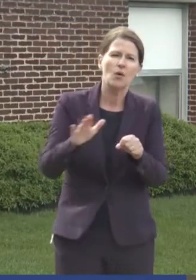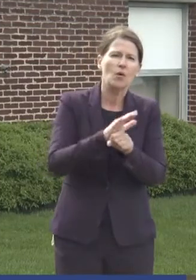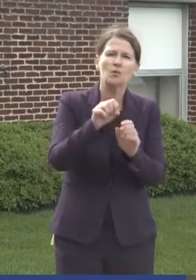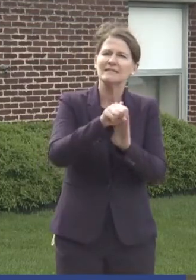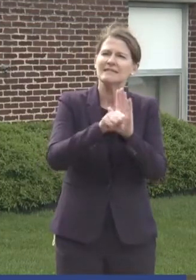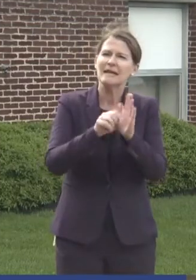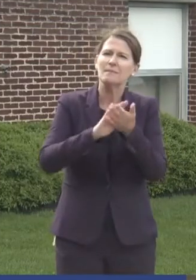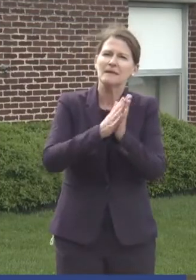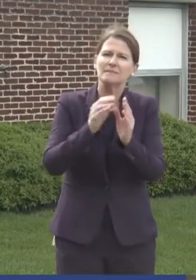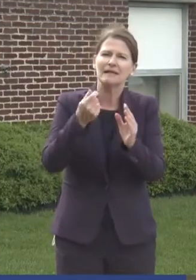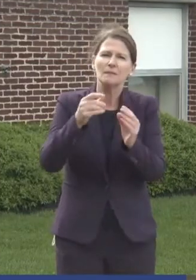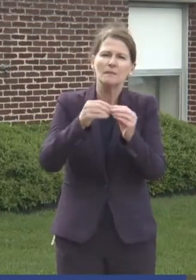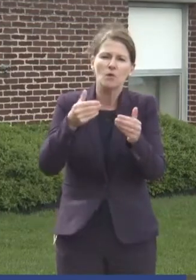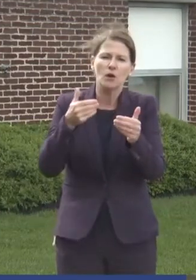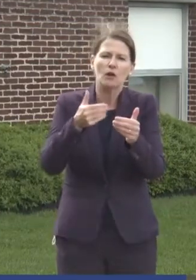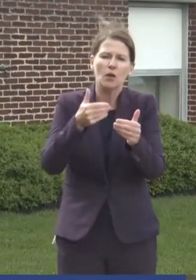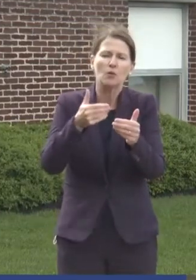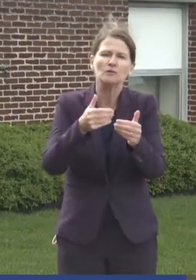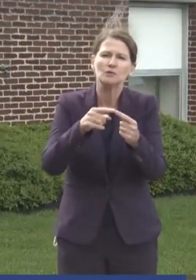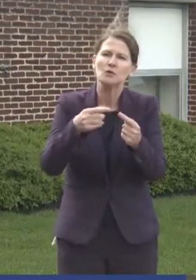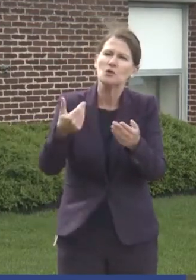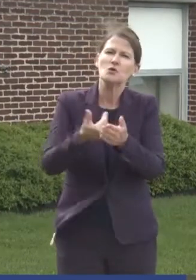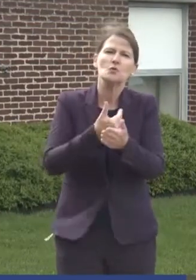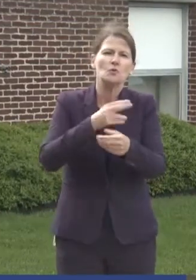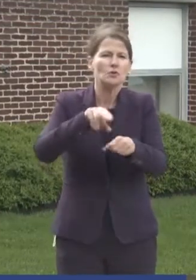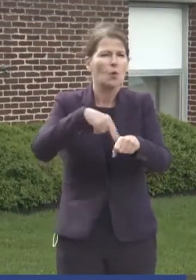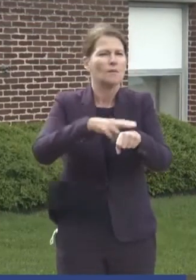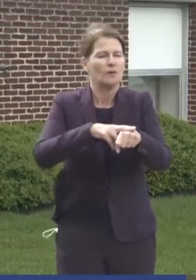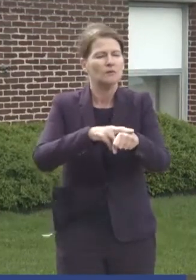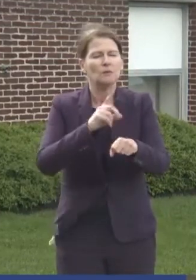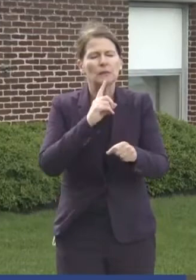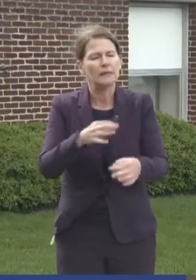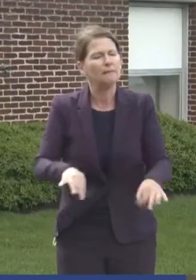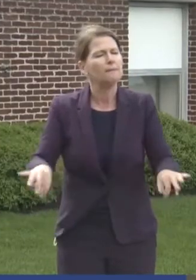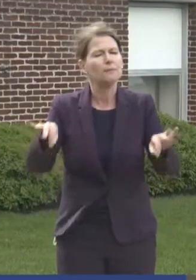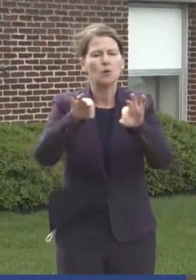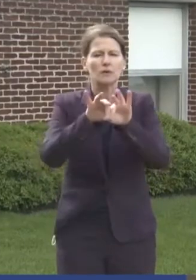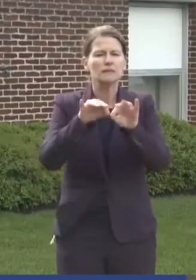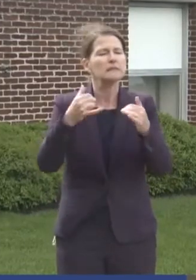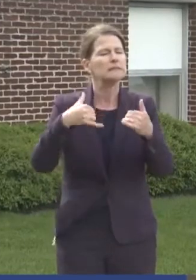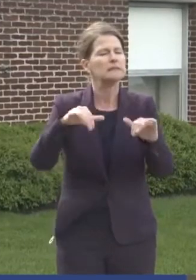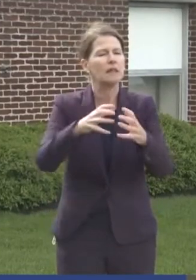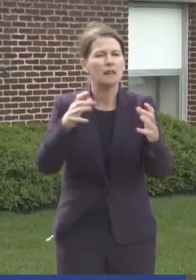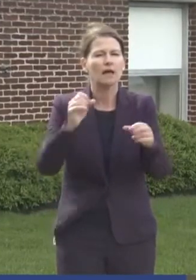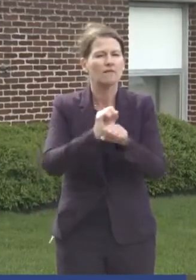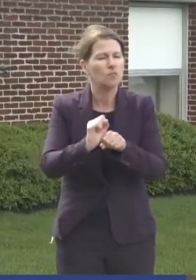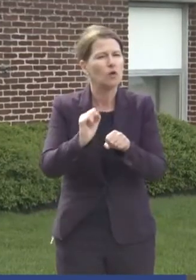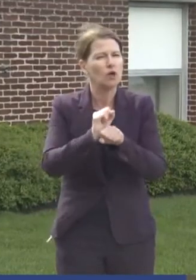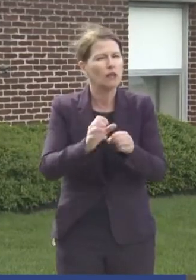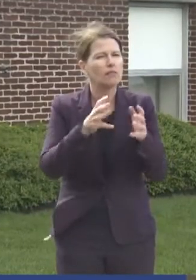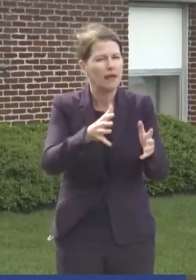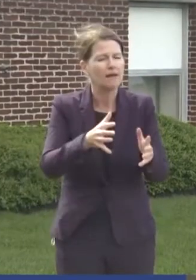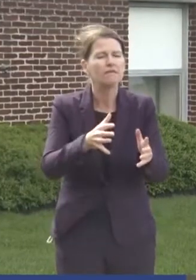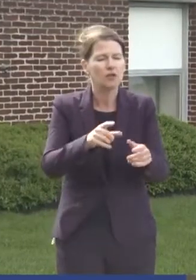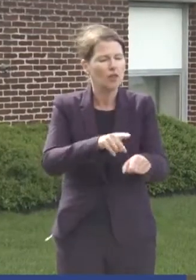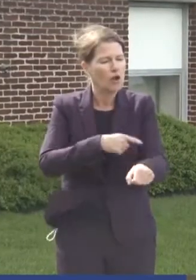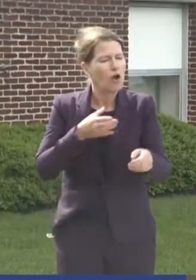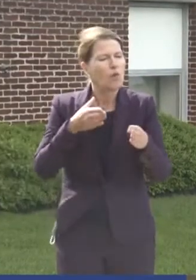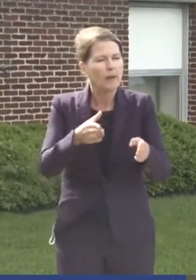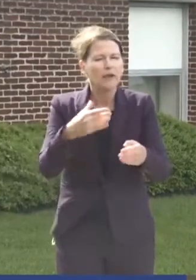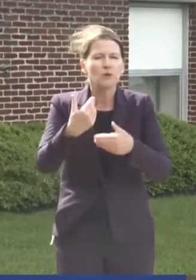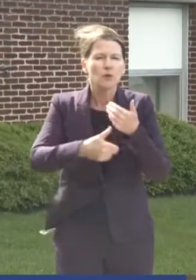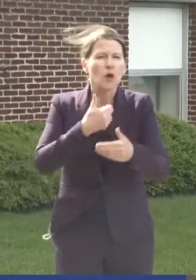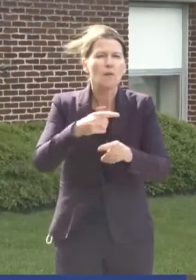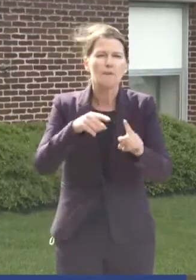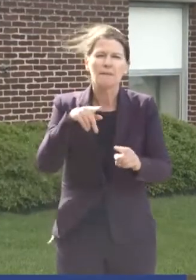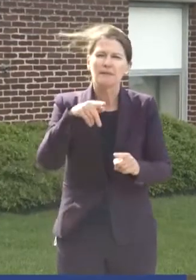gets a little bit closer to that new normal. And that's really important. We still have a lot to do. We still have a ways to go. The Pennsylvania is really